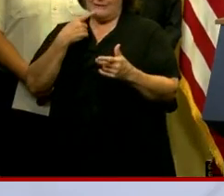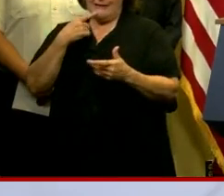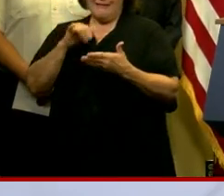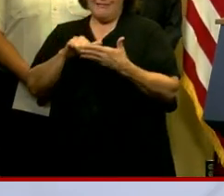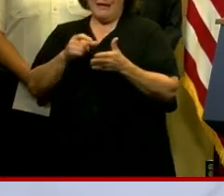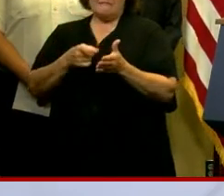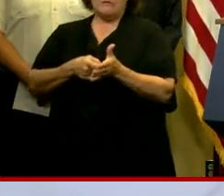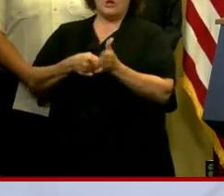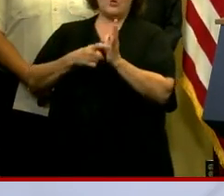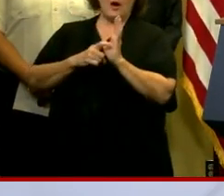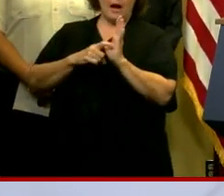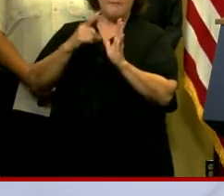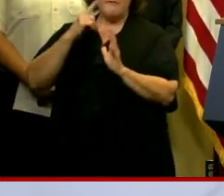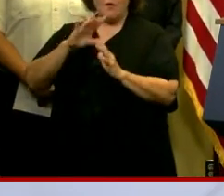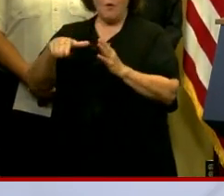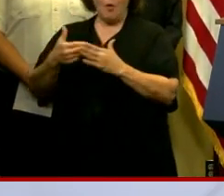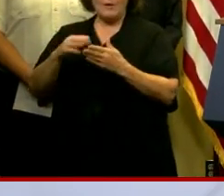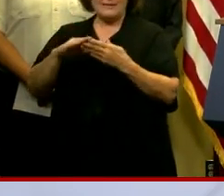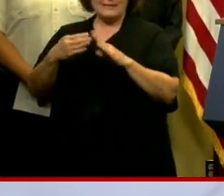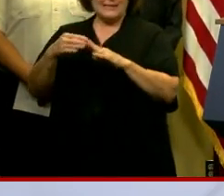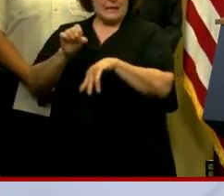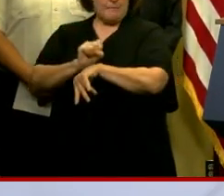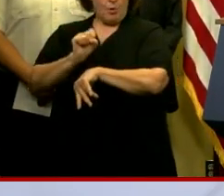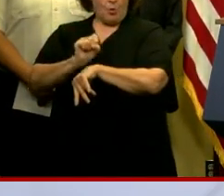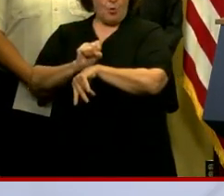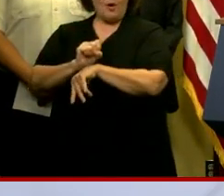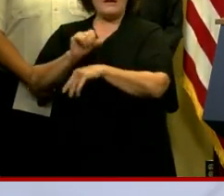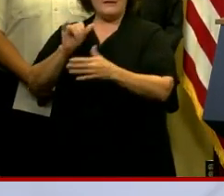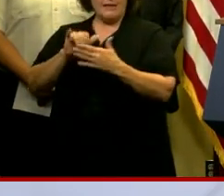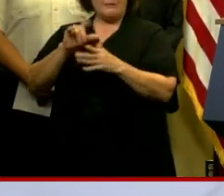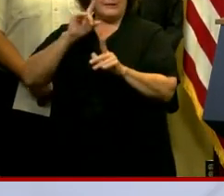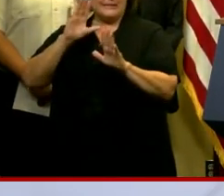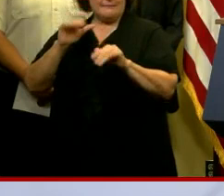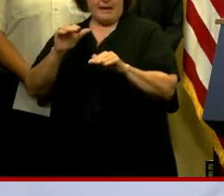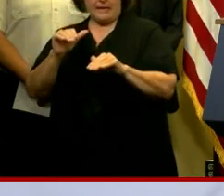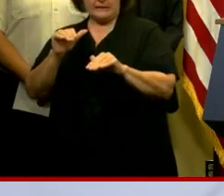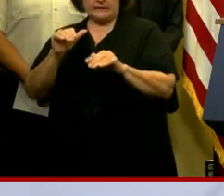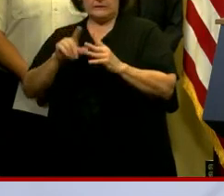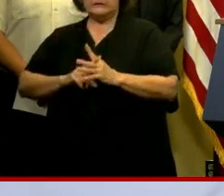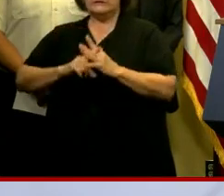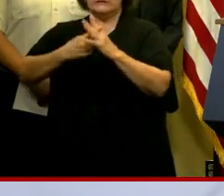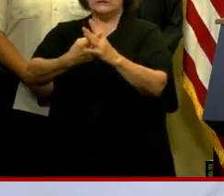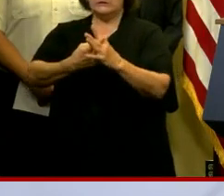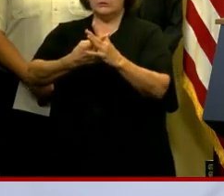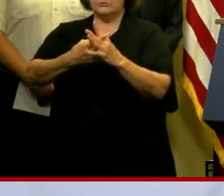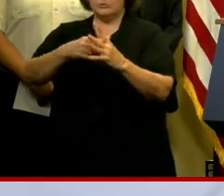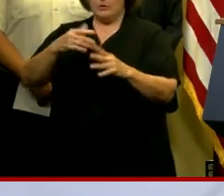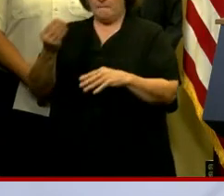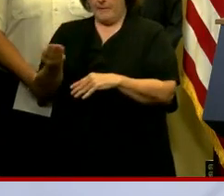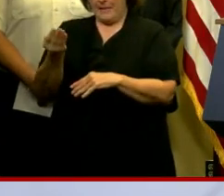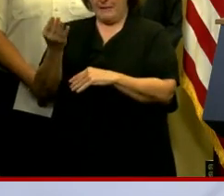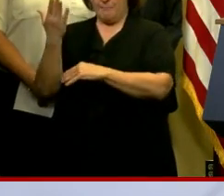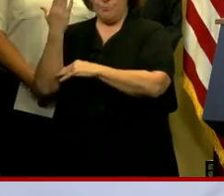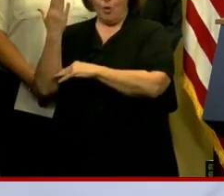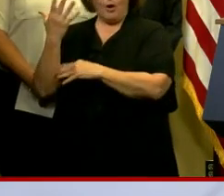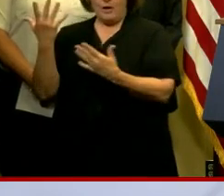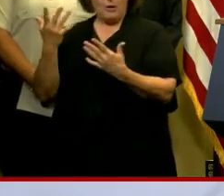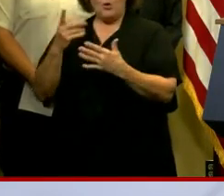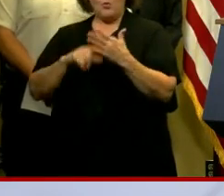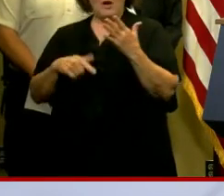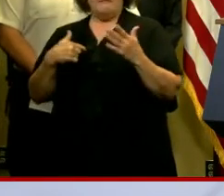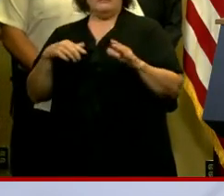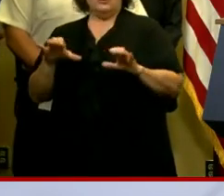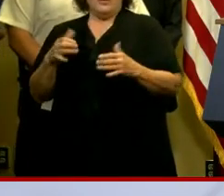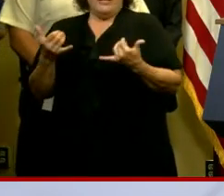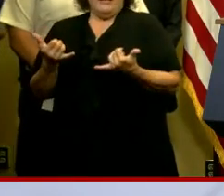requirement for all city employees that was expected to go into effect on Monday morning. What I'm doing